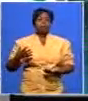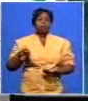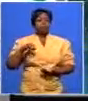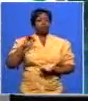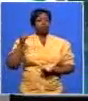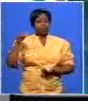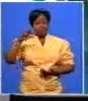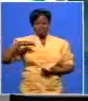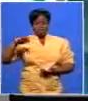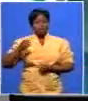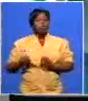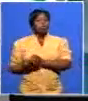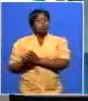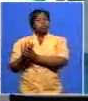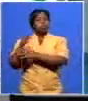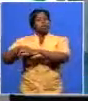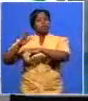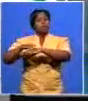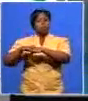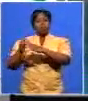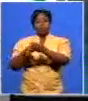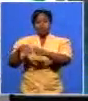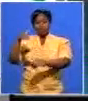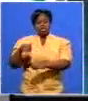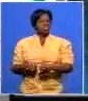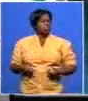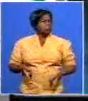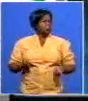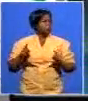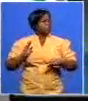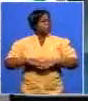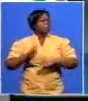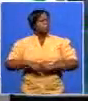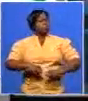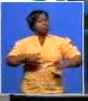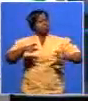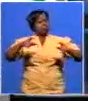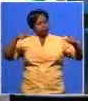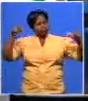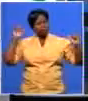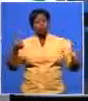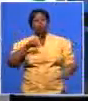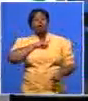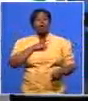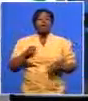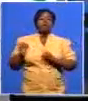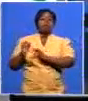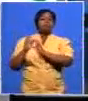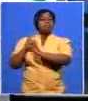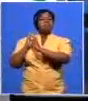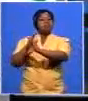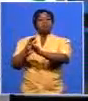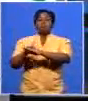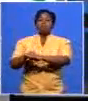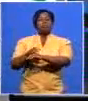growth in terms of voters for the nc is dramatic but it is not because there was high turnout in the metro there